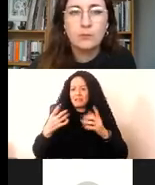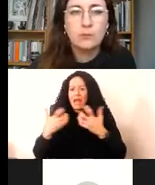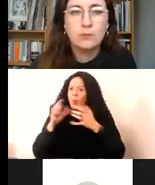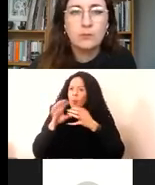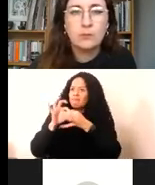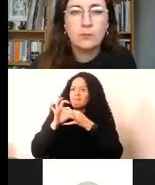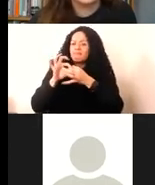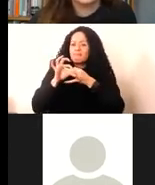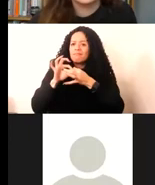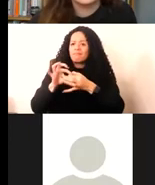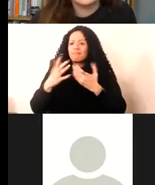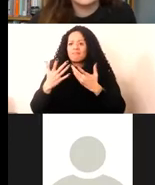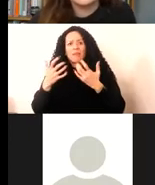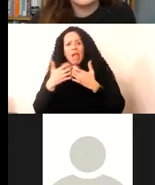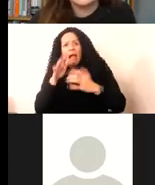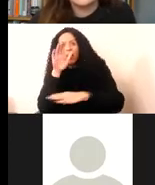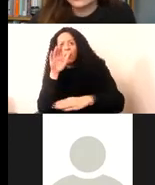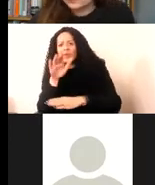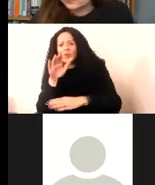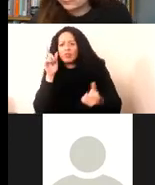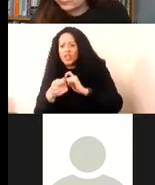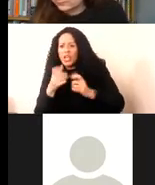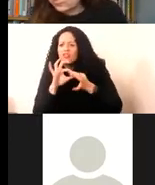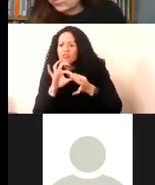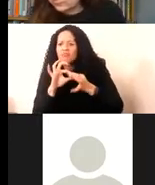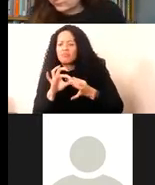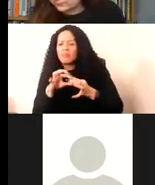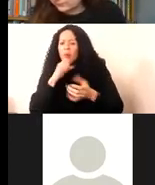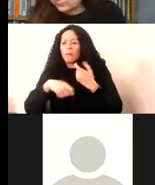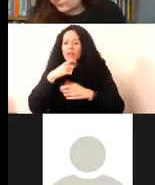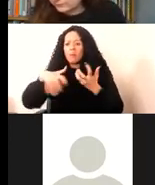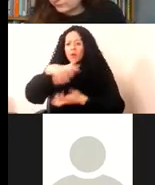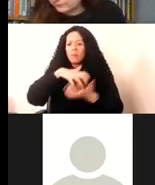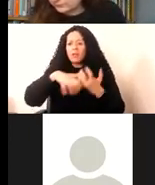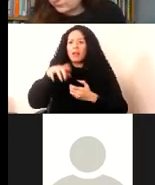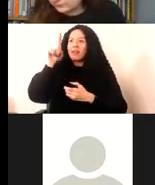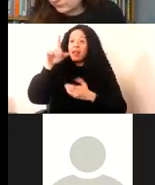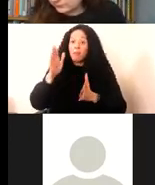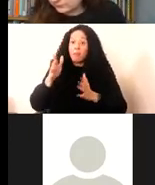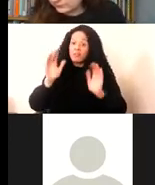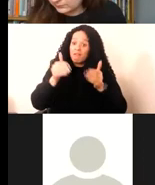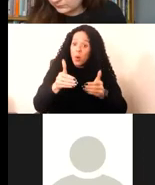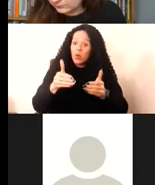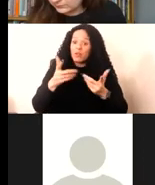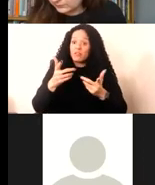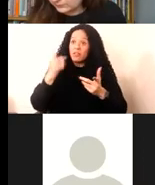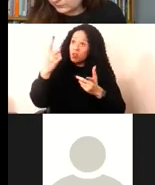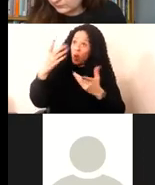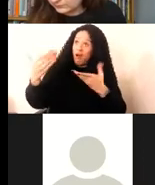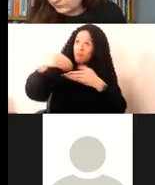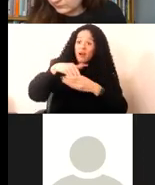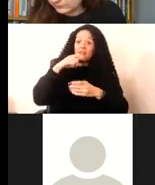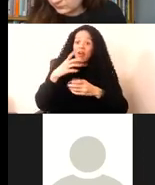in the future. And it's quite a complicated one, having them being invested in the notion that they are part of cultural heritage